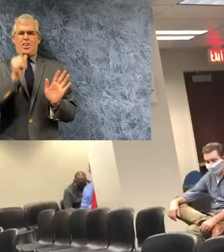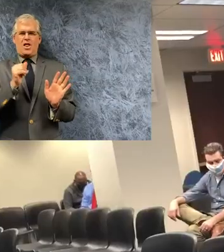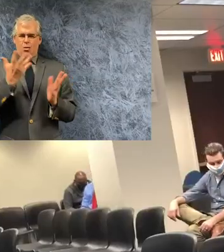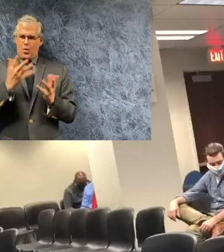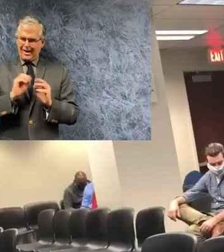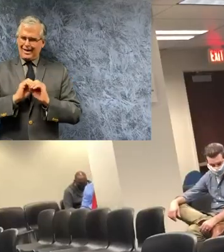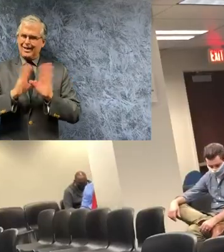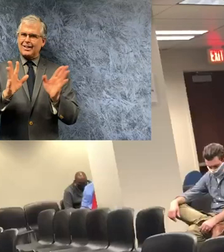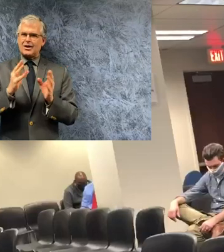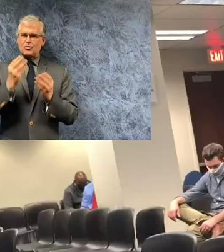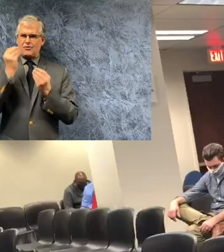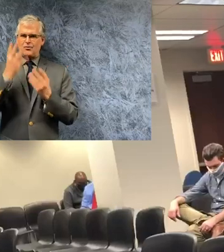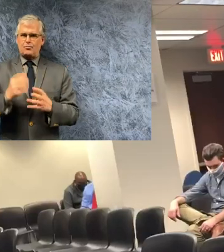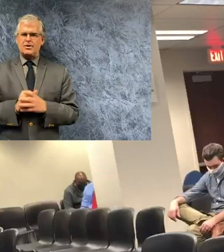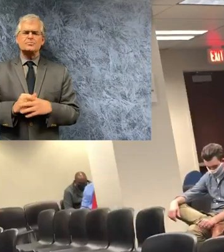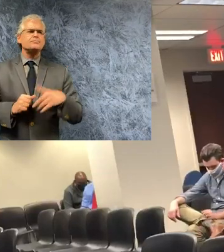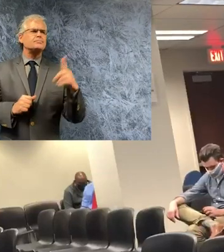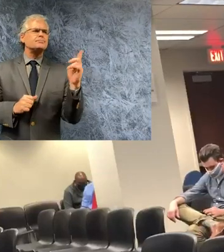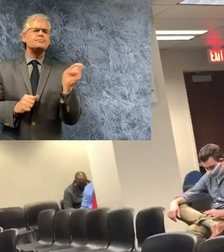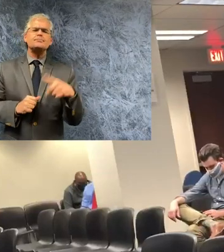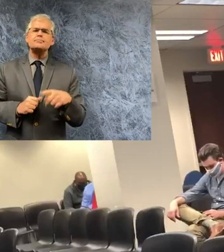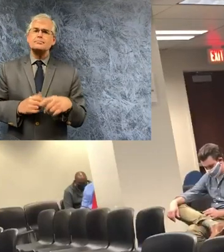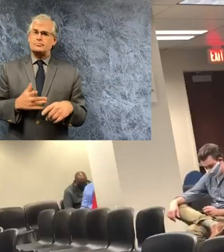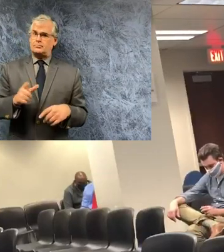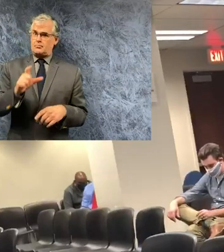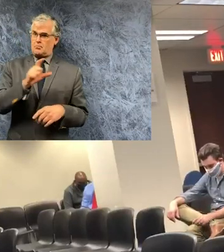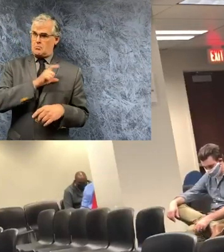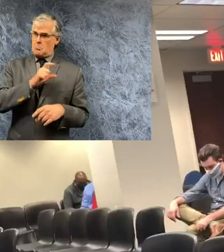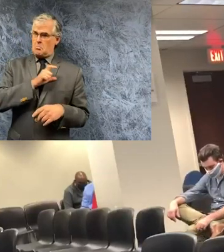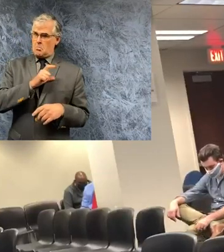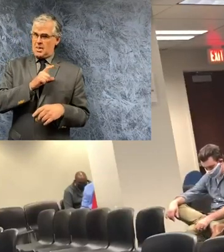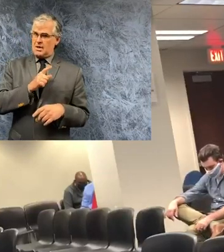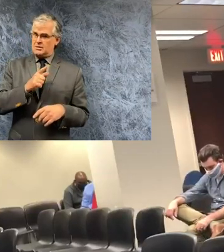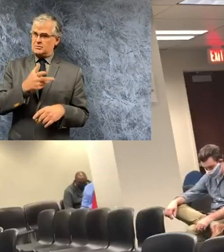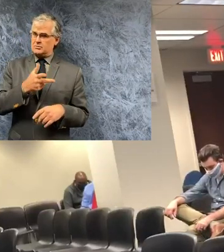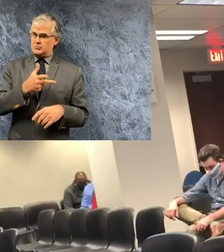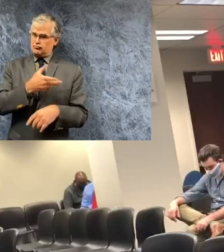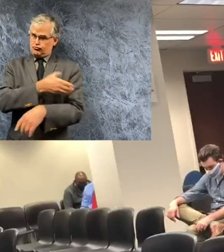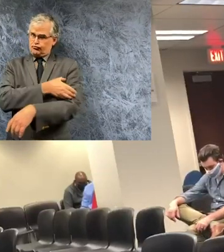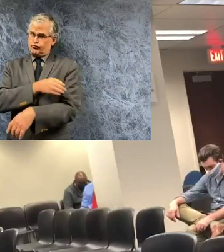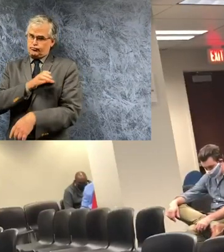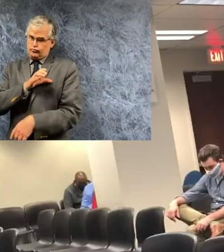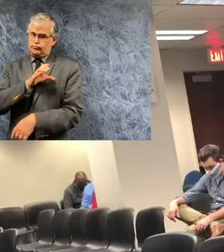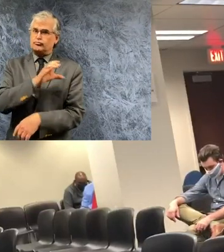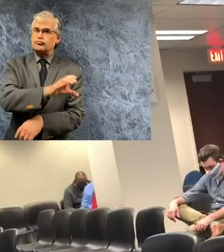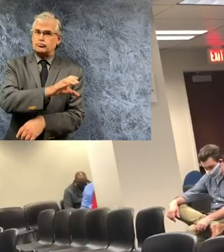of power does law enforcement have to enforce this new um